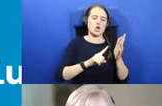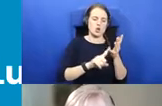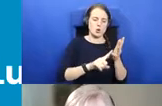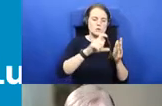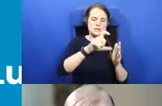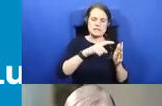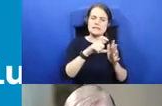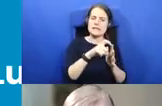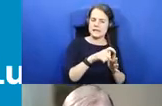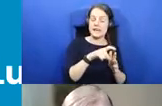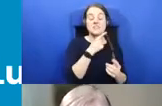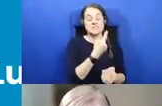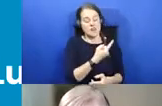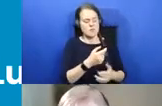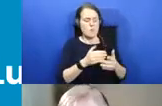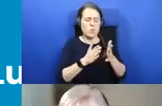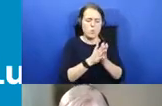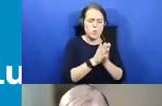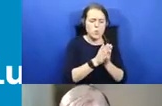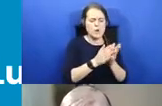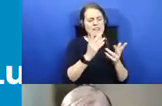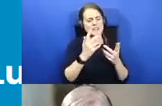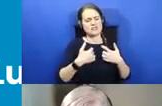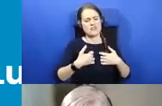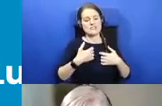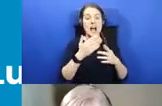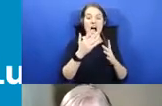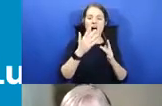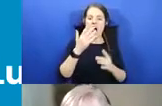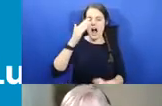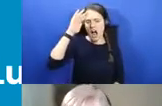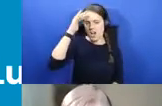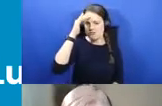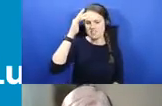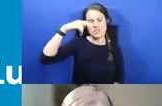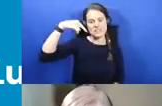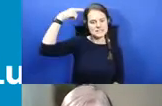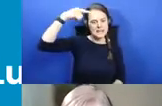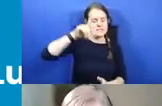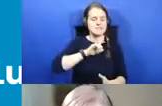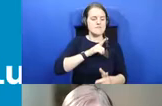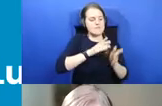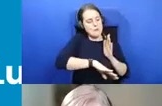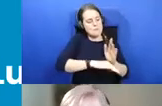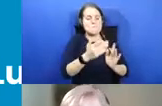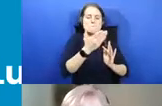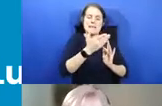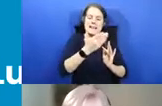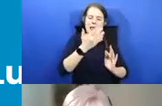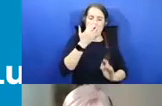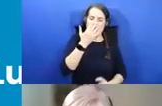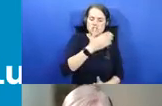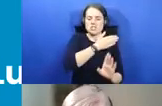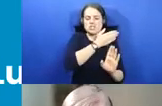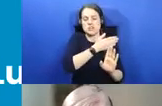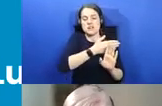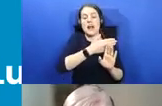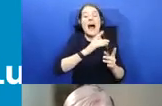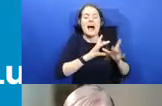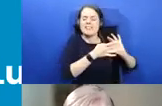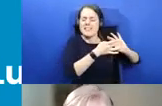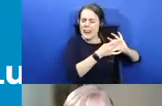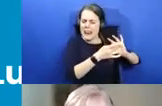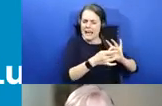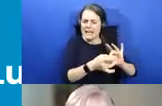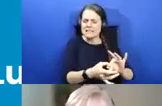a particular interest in Irish Saints of the Middle Ages and in the links between all these and